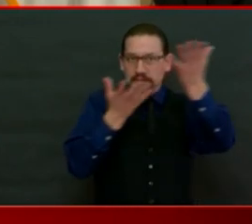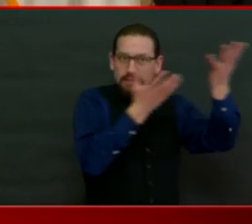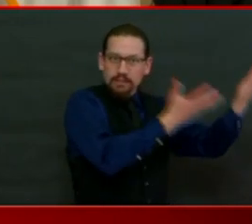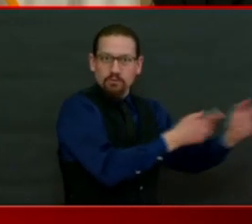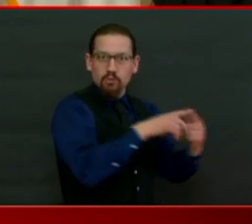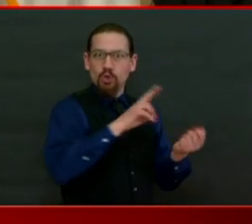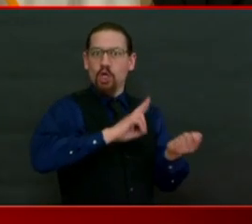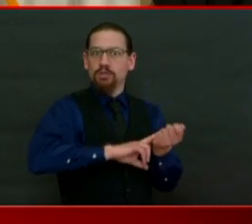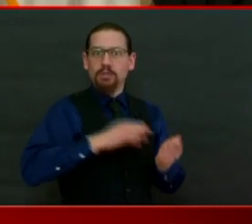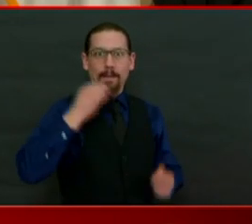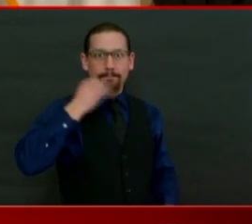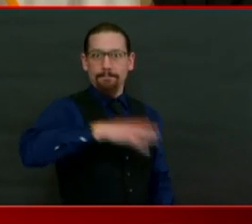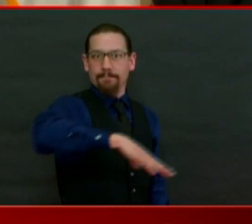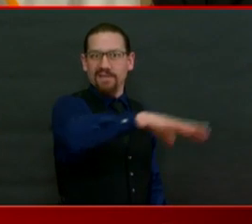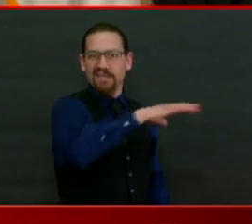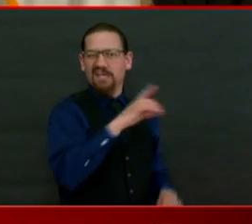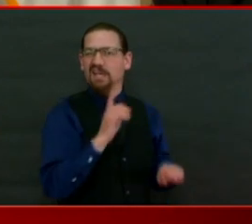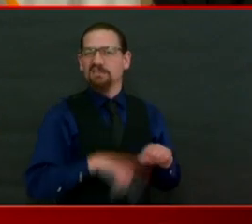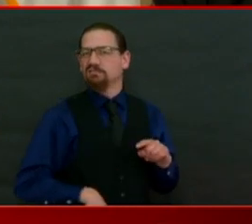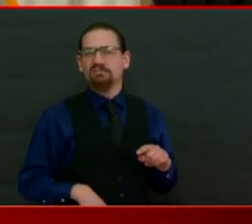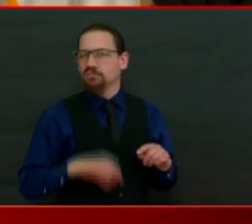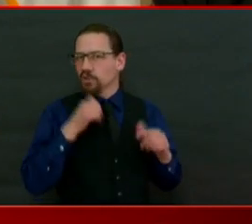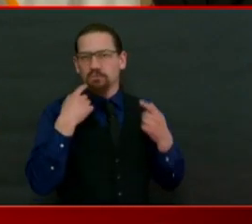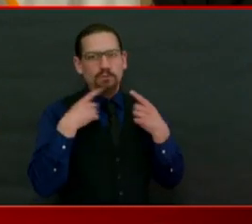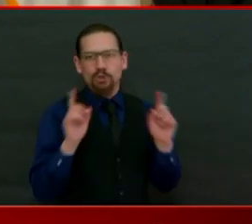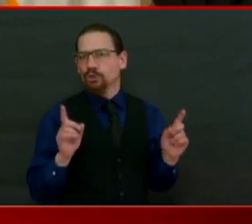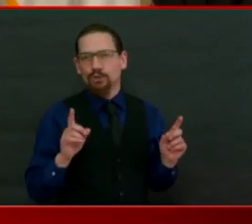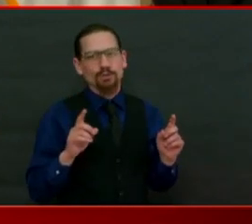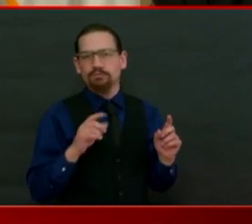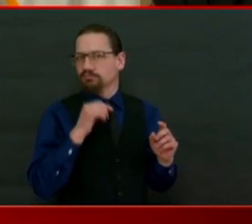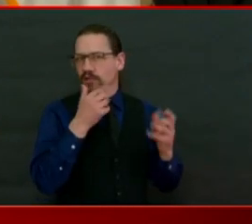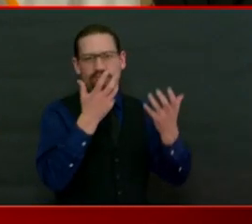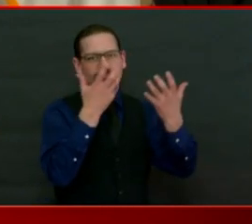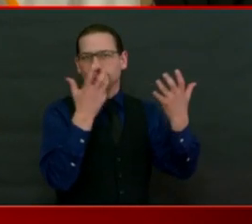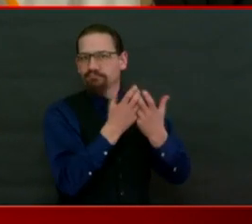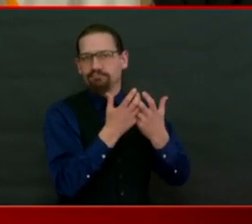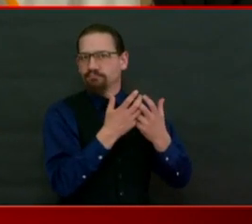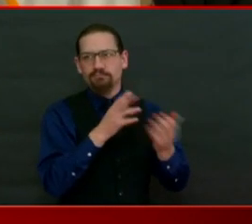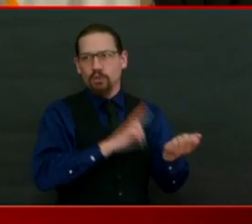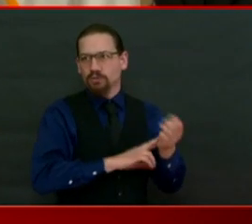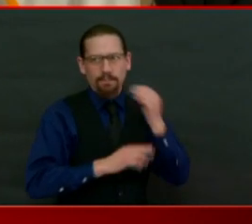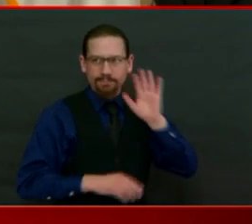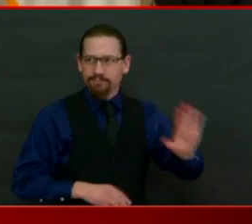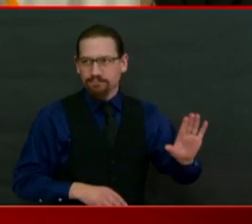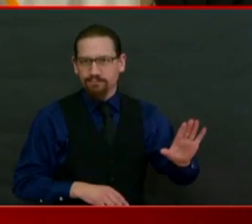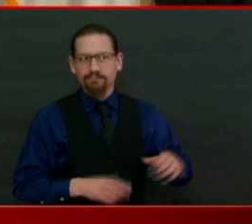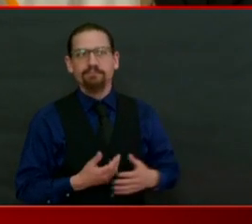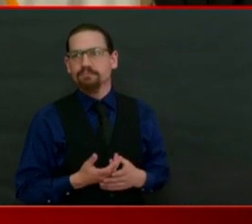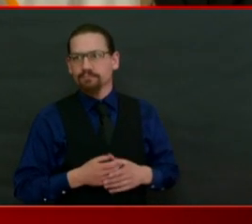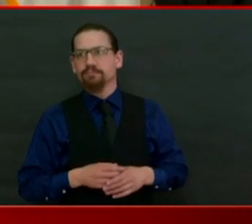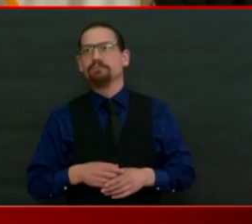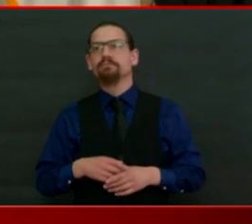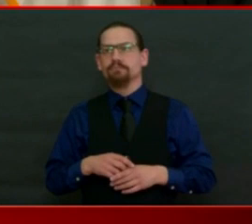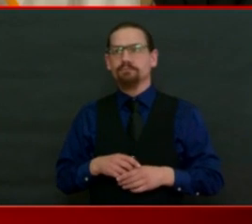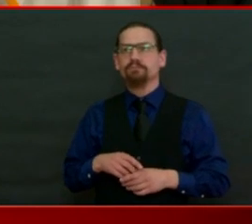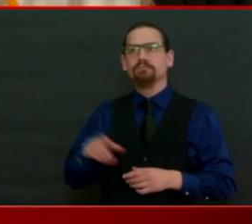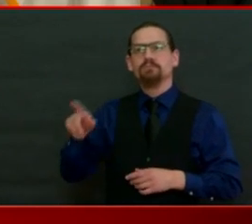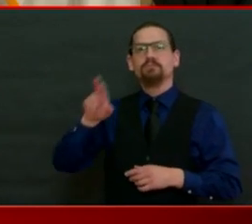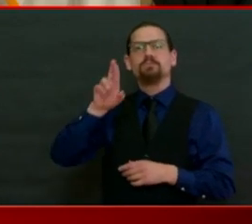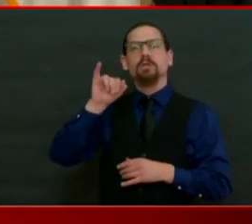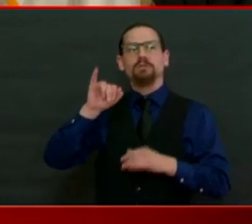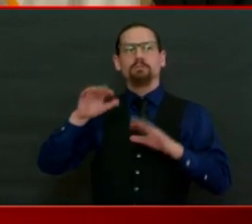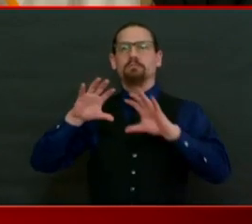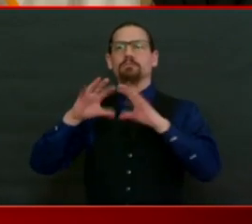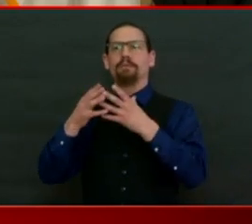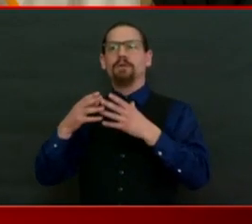homes have Rhode Island Department of Health approved standards for who goes to hospital, who doesn't? Yes, there's